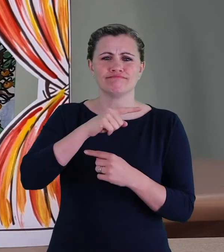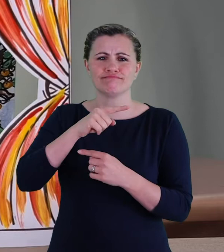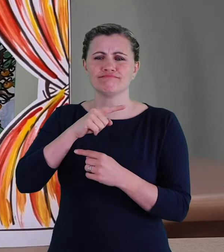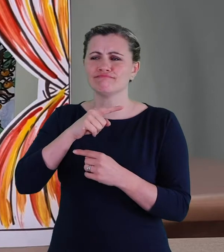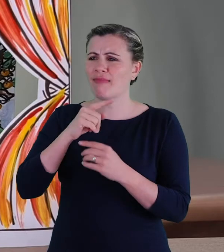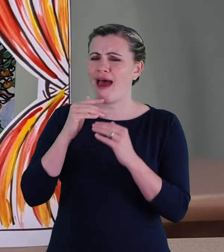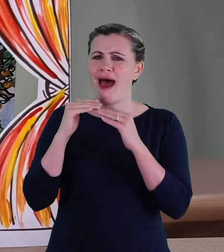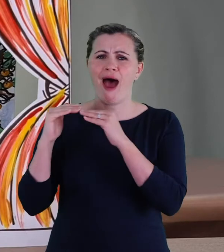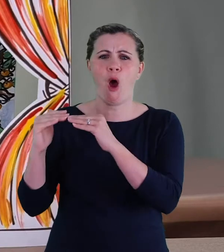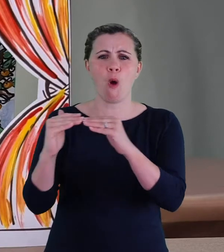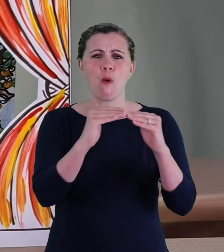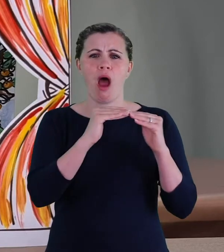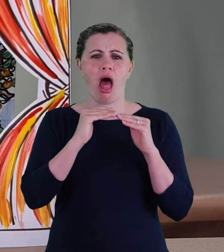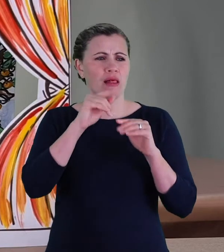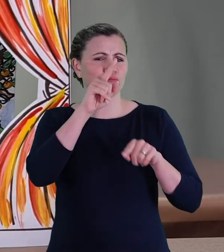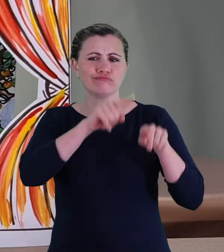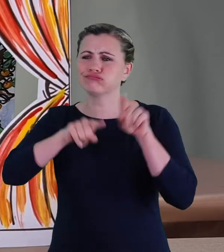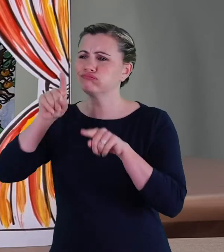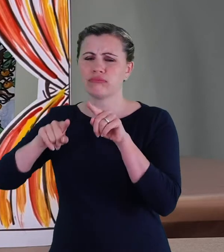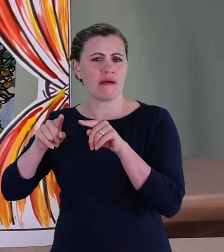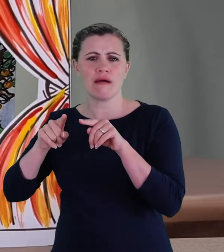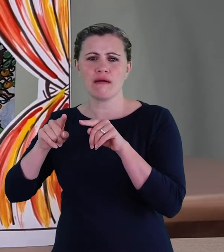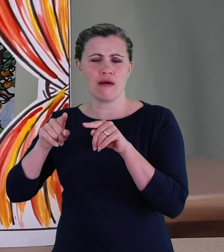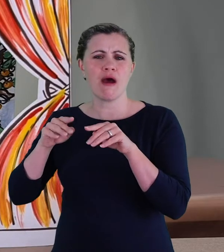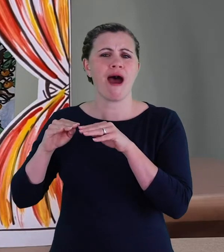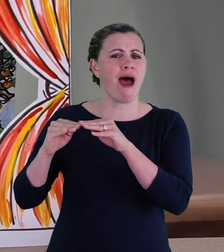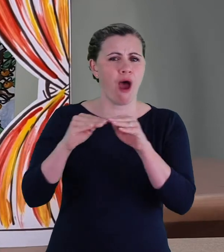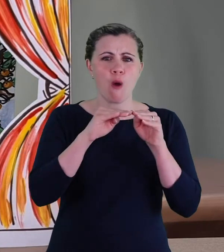that all men are created equal.